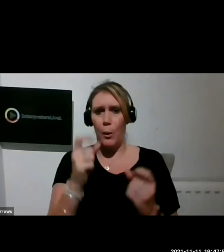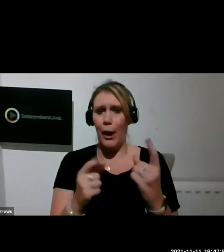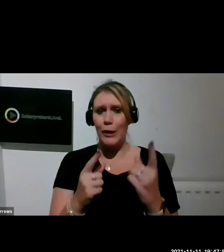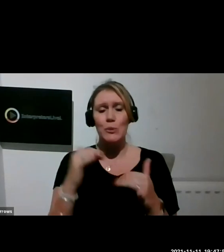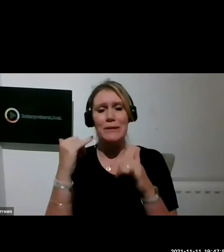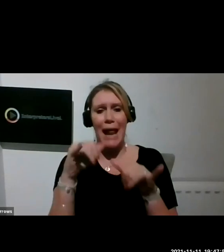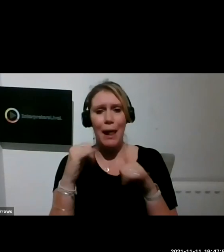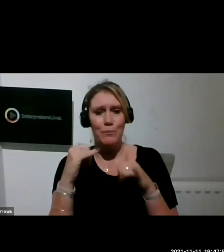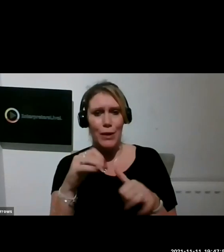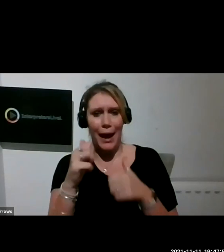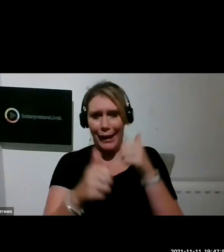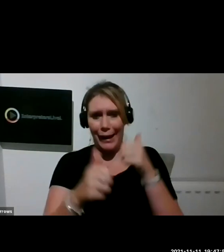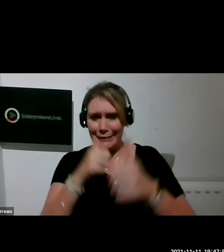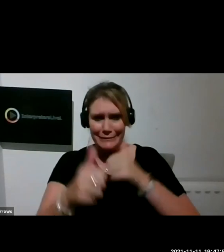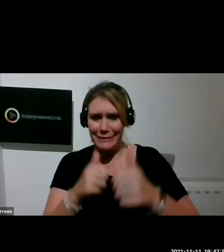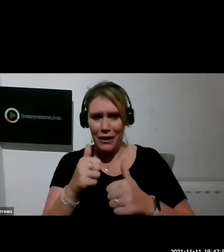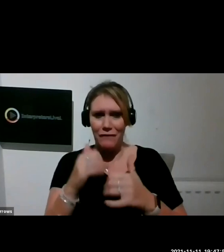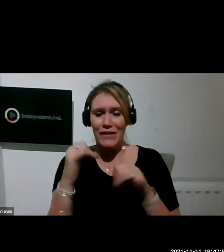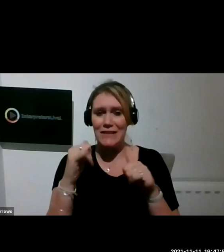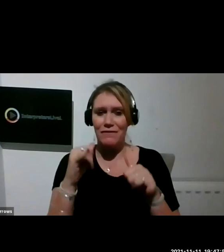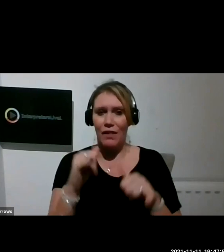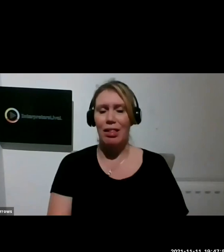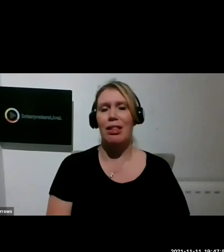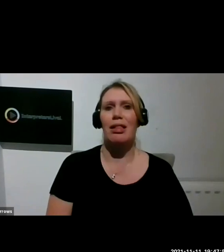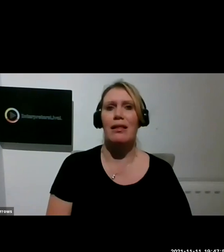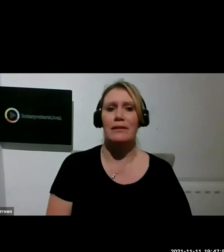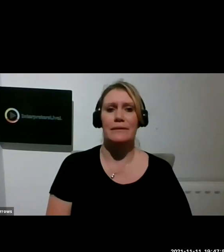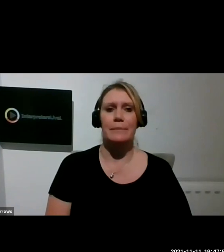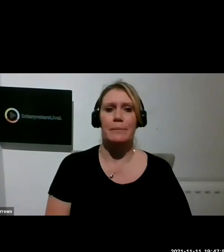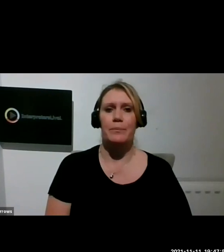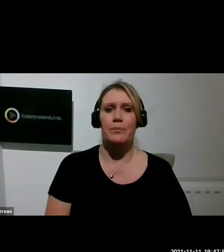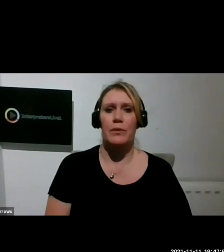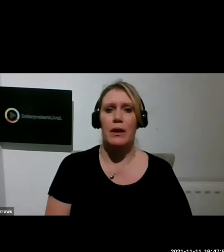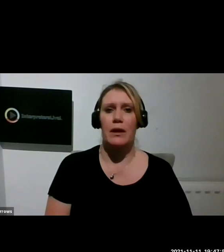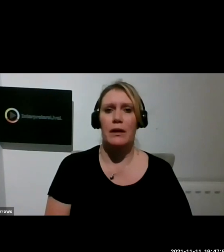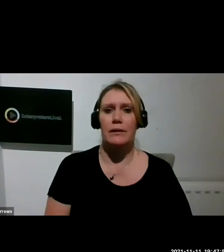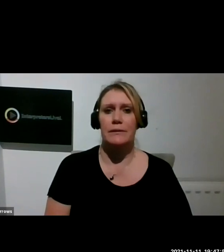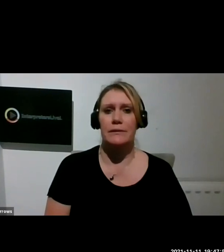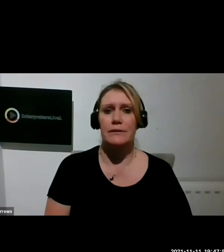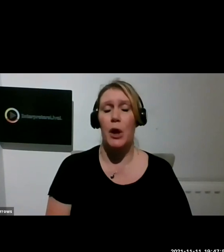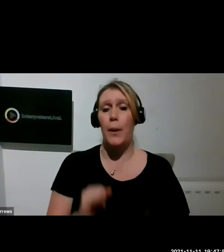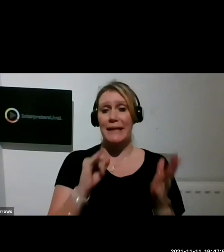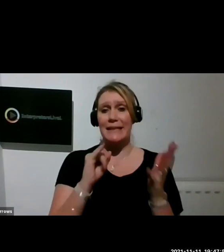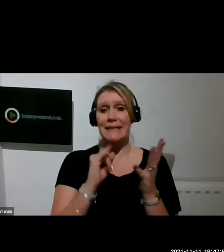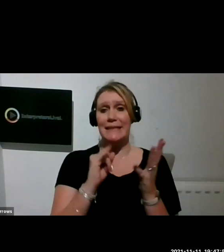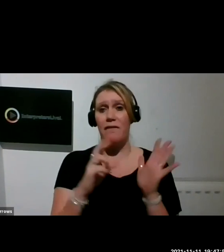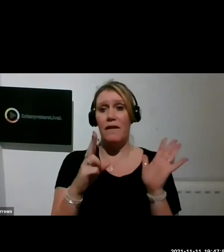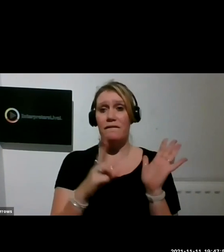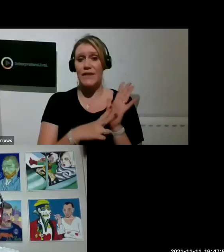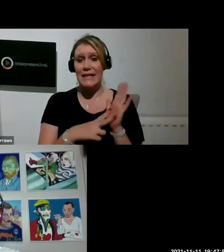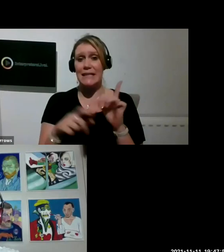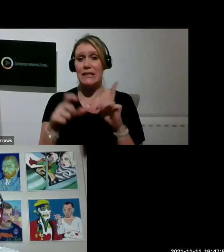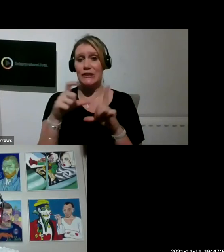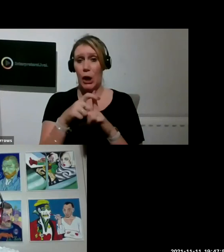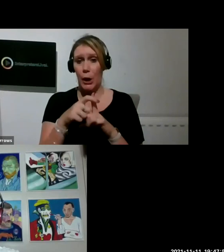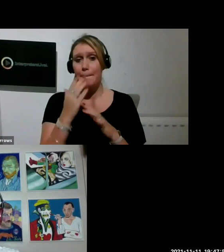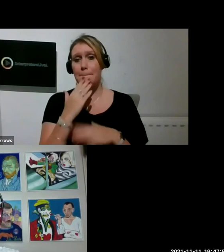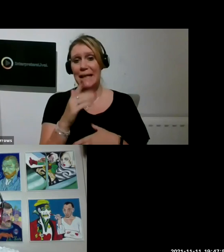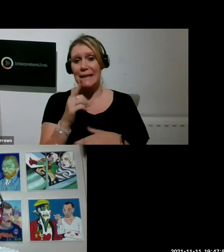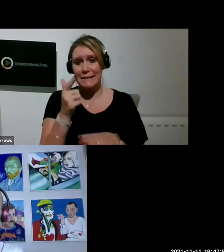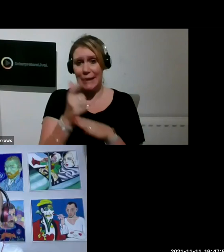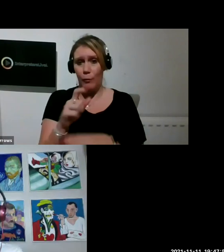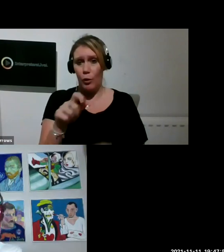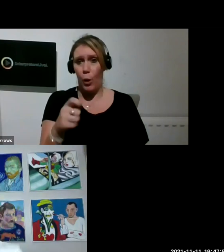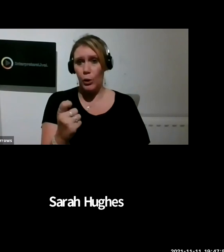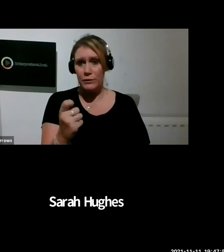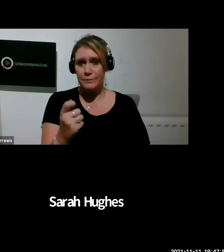So I'm going to invite Sarah, Vince and Duncan to put their cameras and microphones on and we've